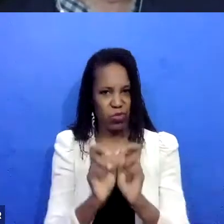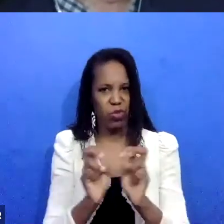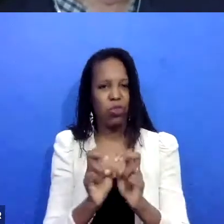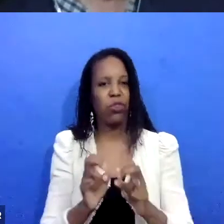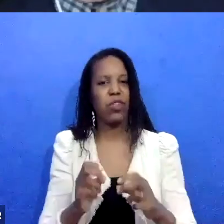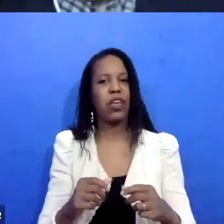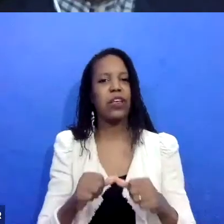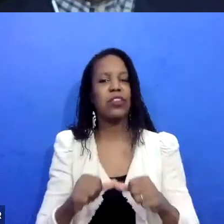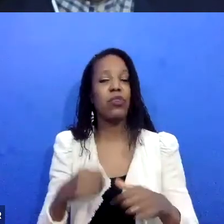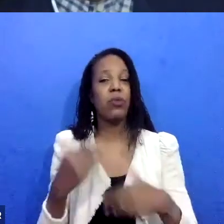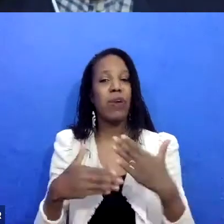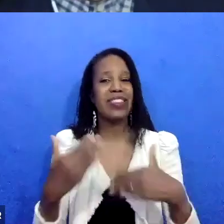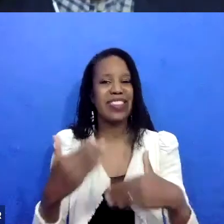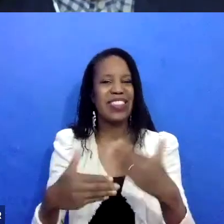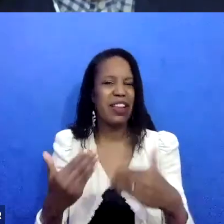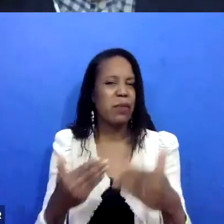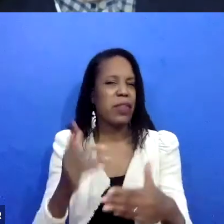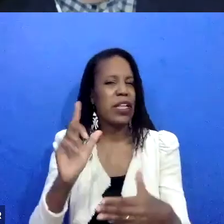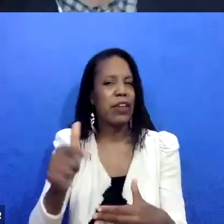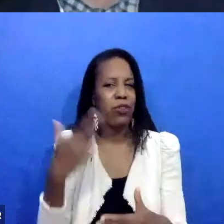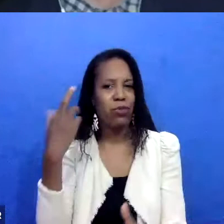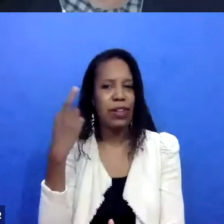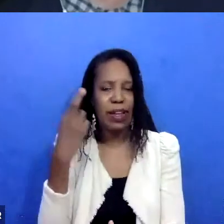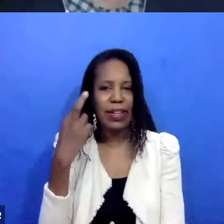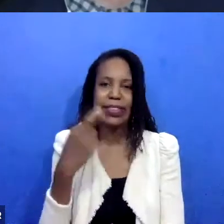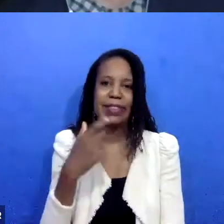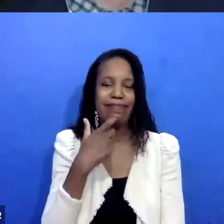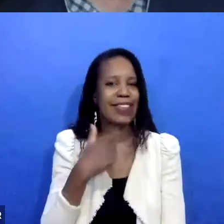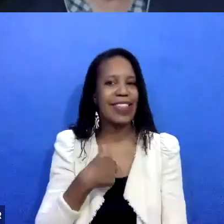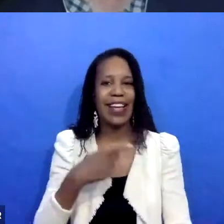do this and I just, I can't, I do it. Um,